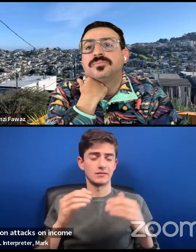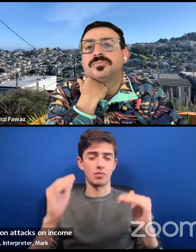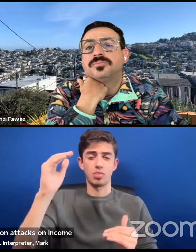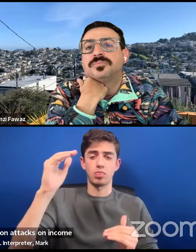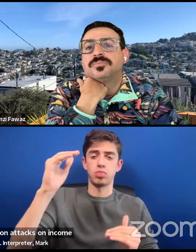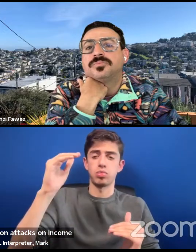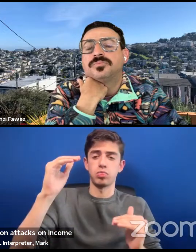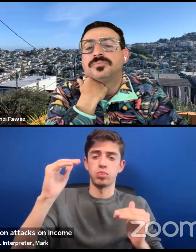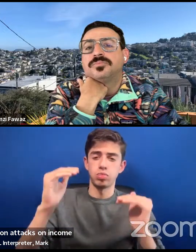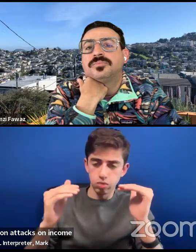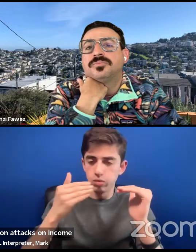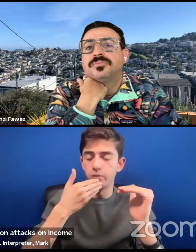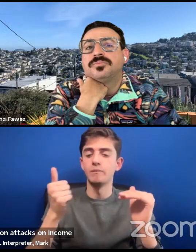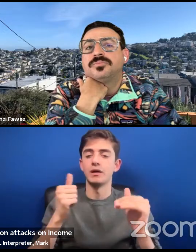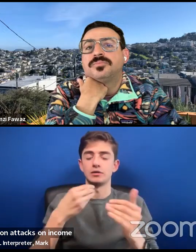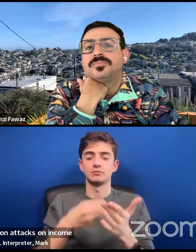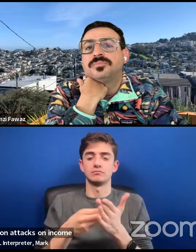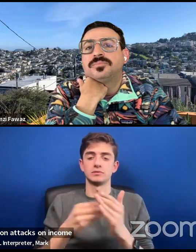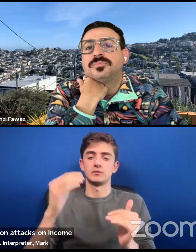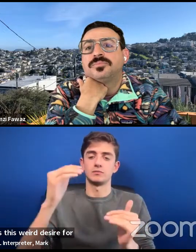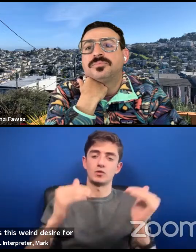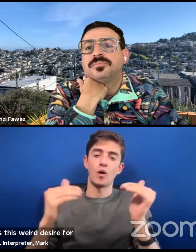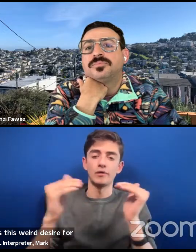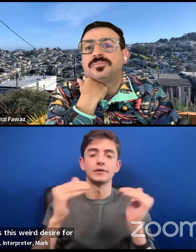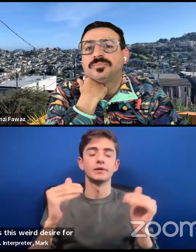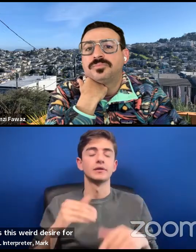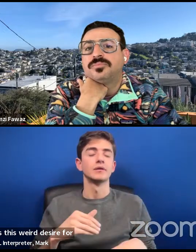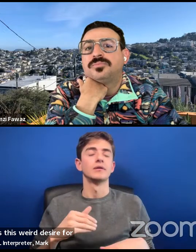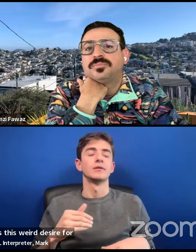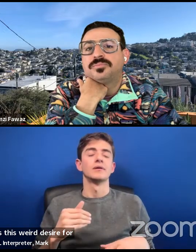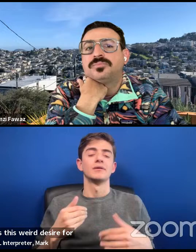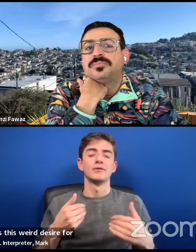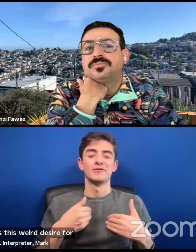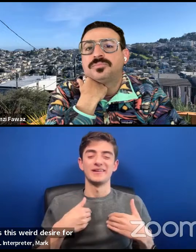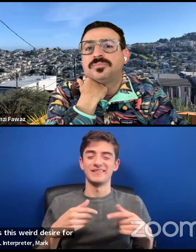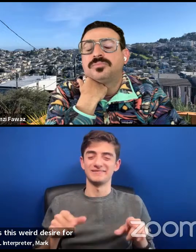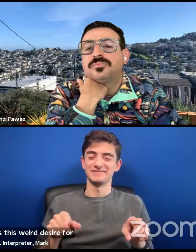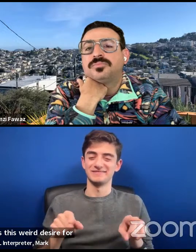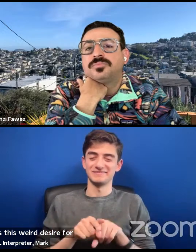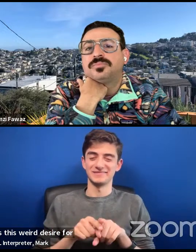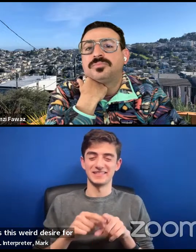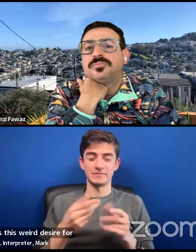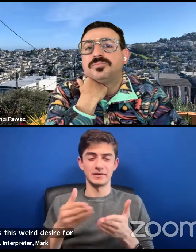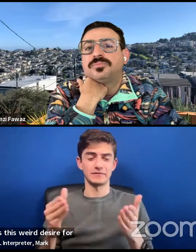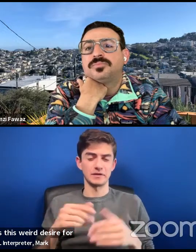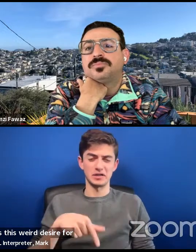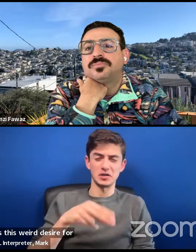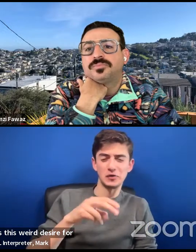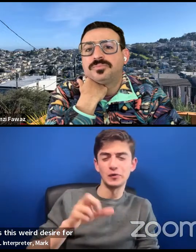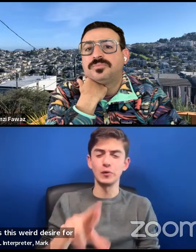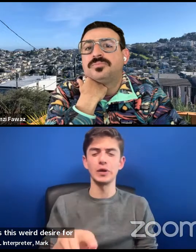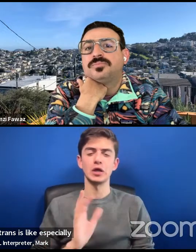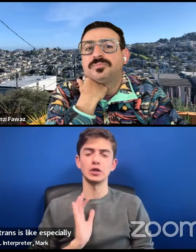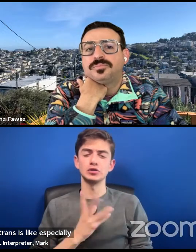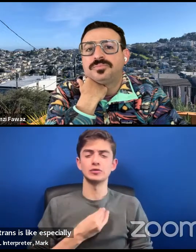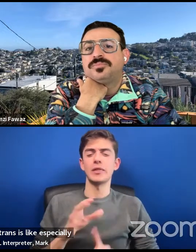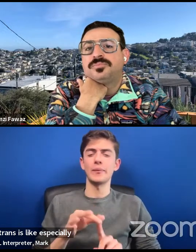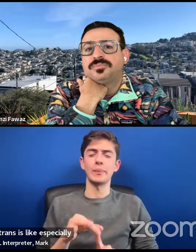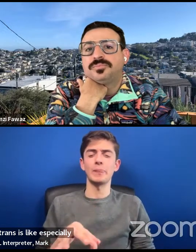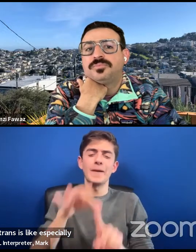is this weird desire for this thing, you know, queer or trans is like, especially disruptive, or especially,